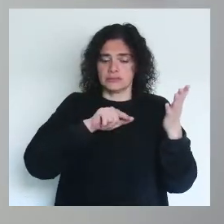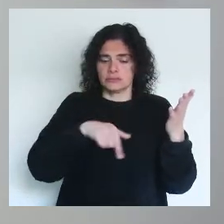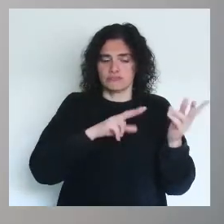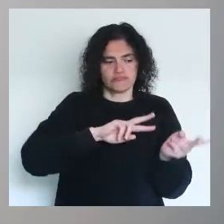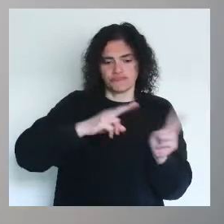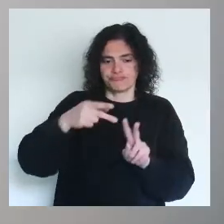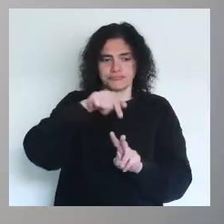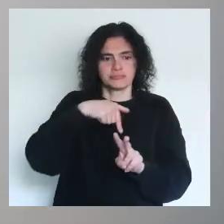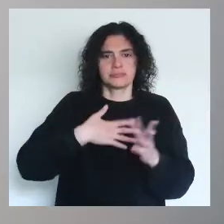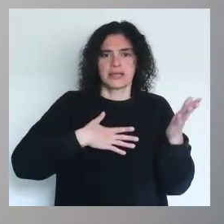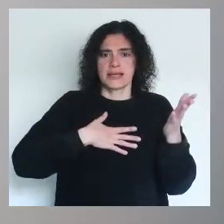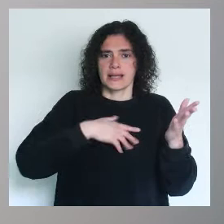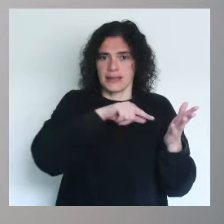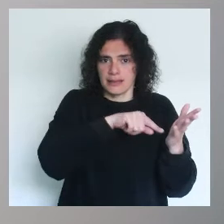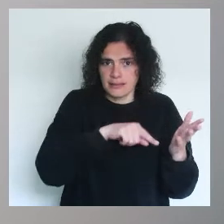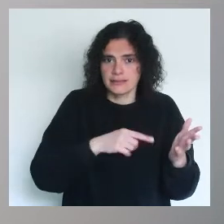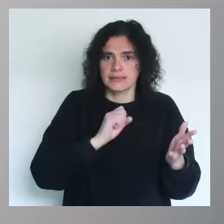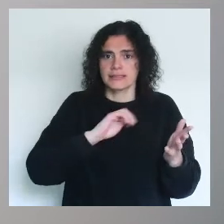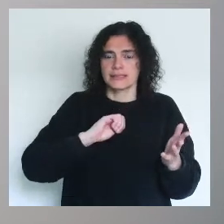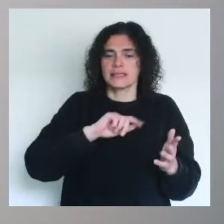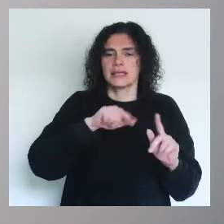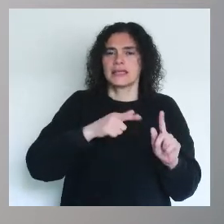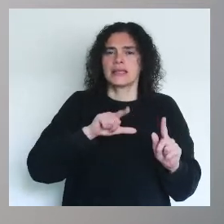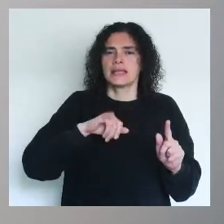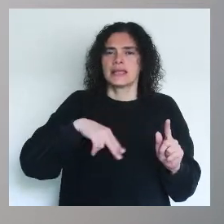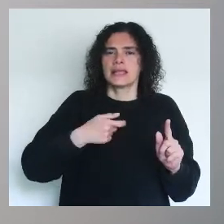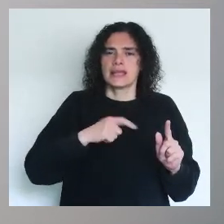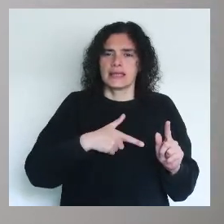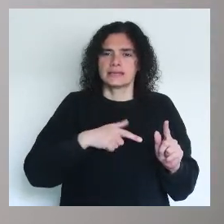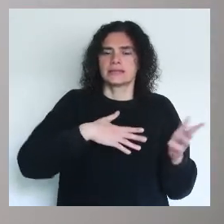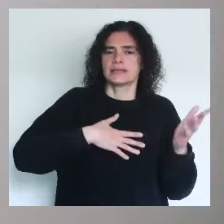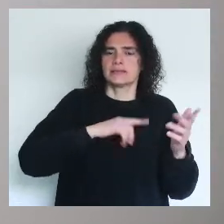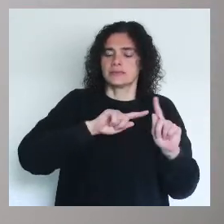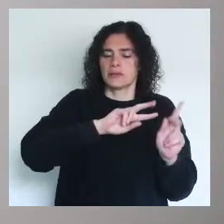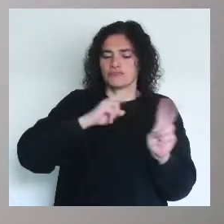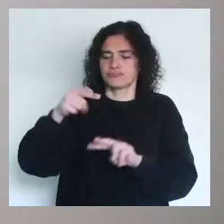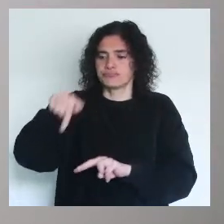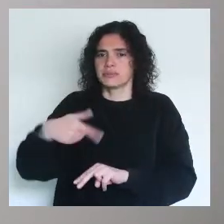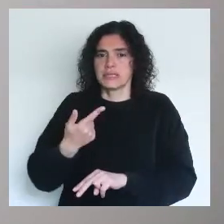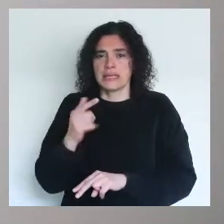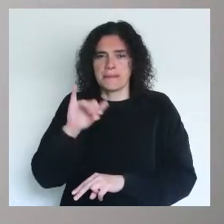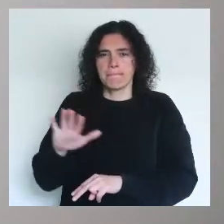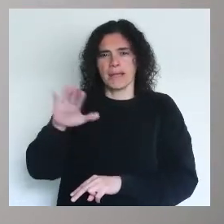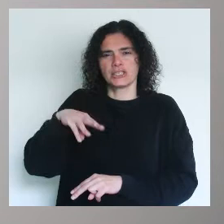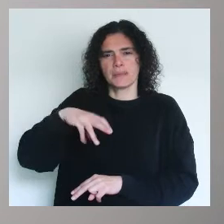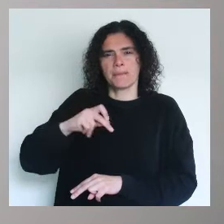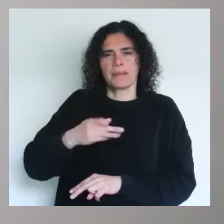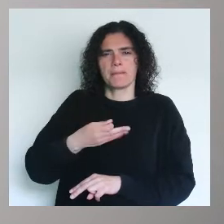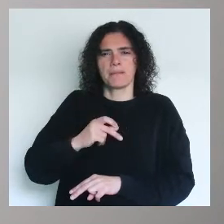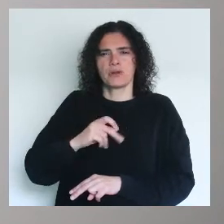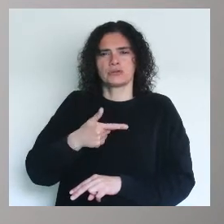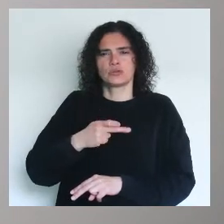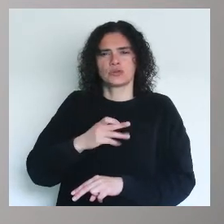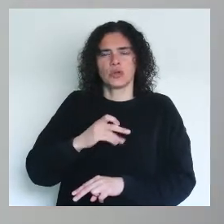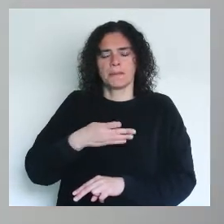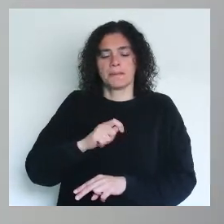bounce from Degas dancer, Lynette dancer, to an image by Mapletorpe that evokes